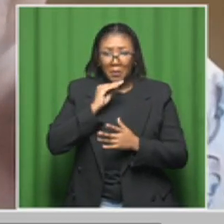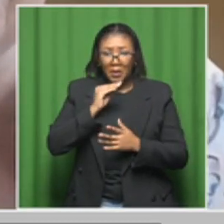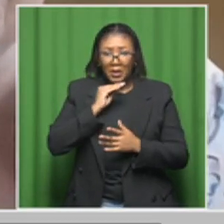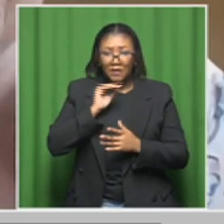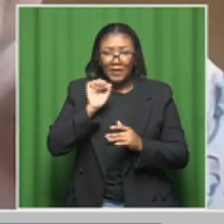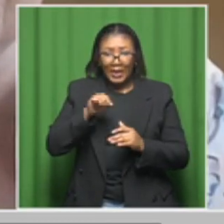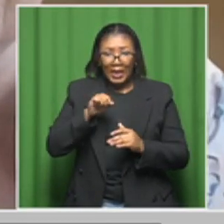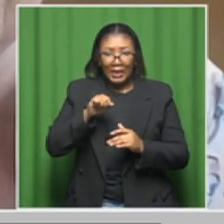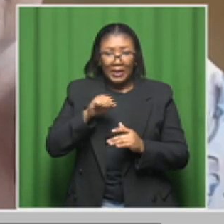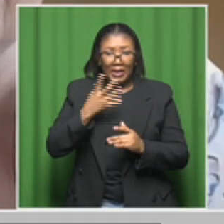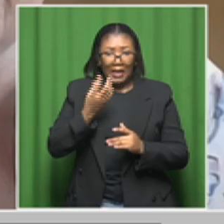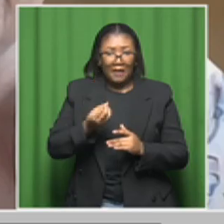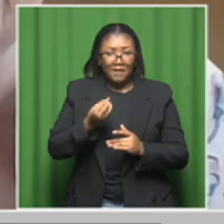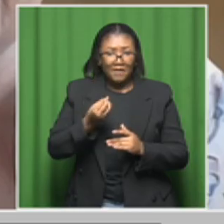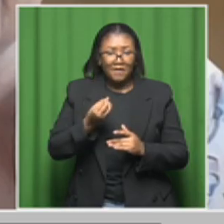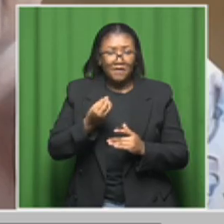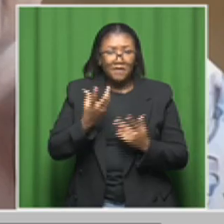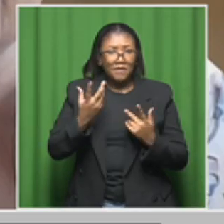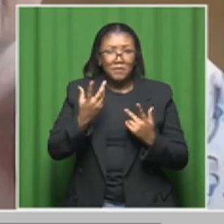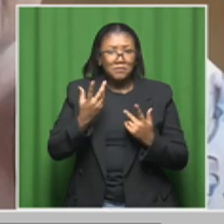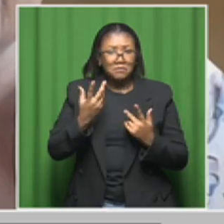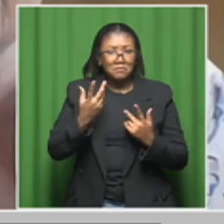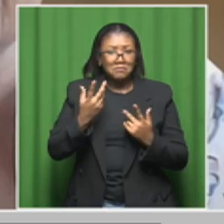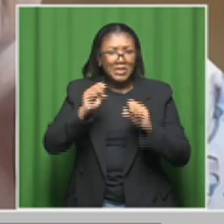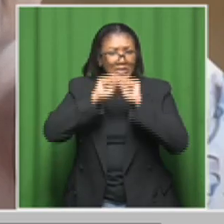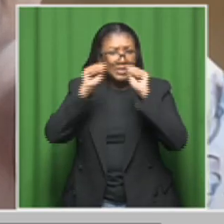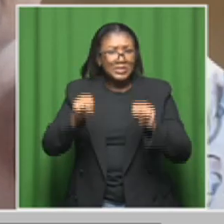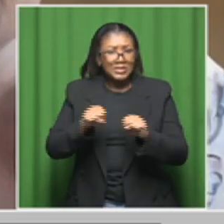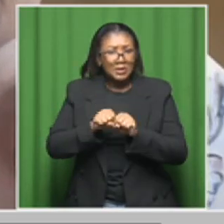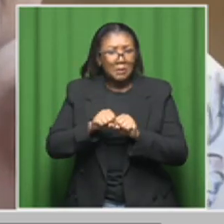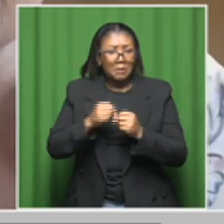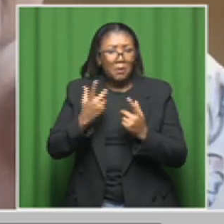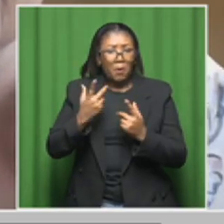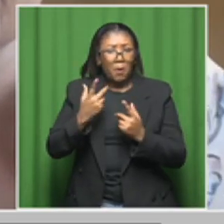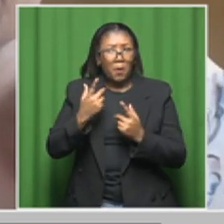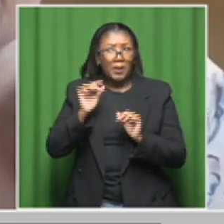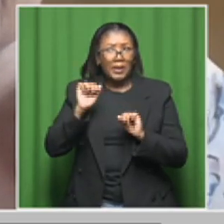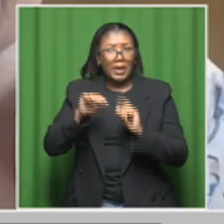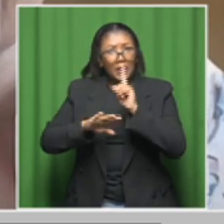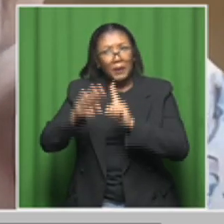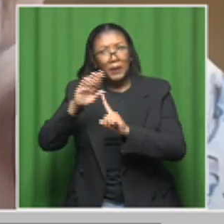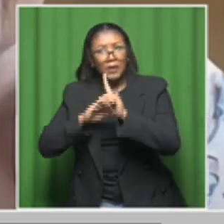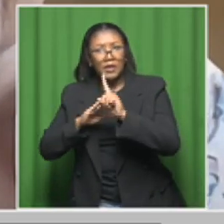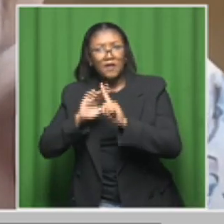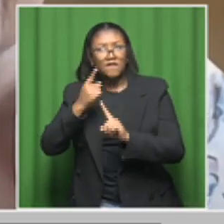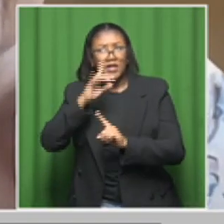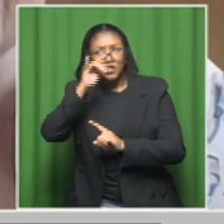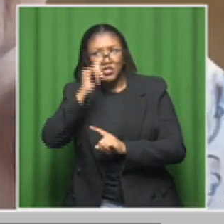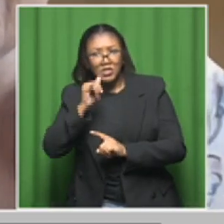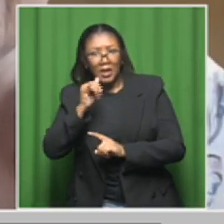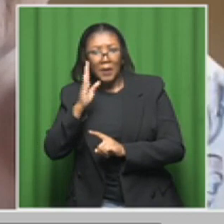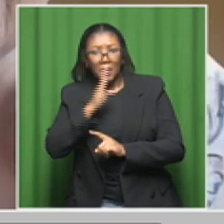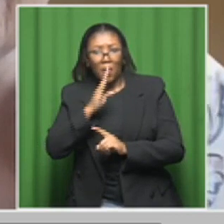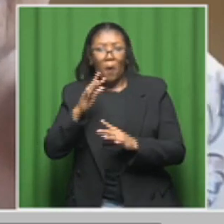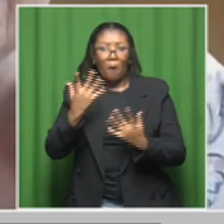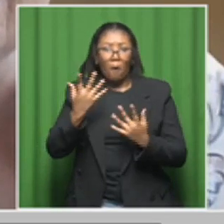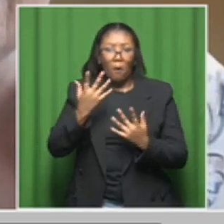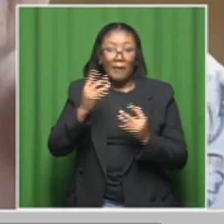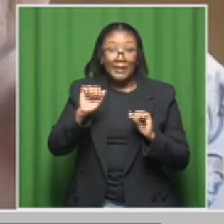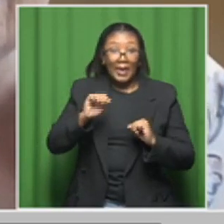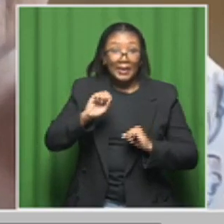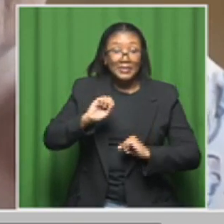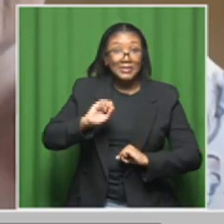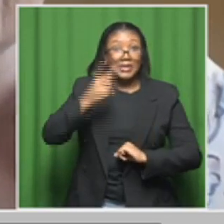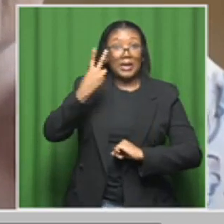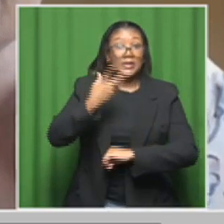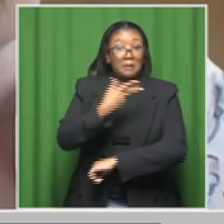record? Can they go and have a look? Or is this something that you can take a second dose of and be okay? How